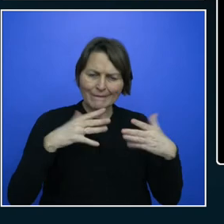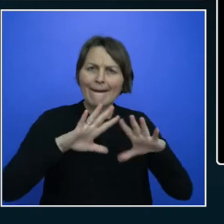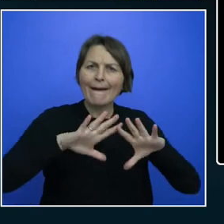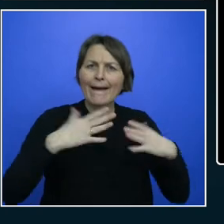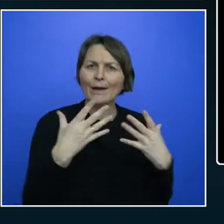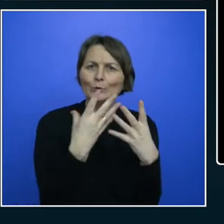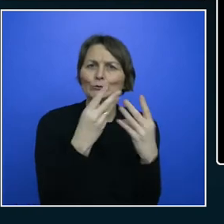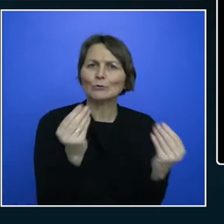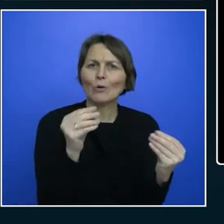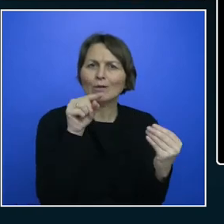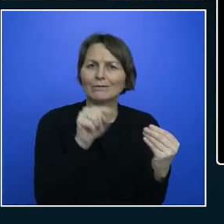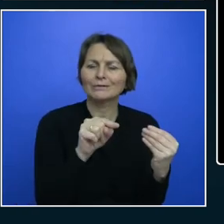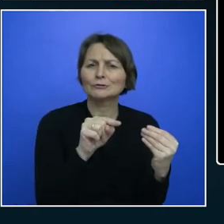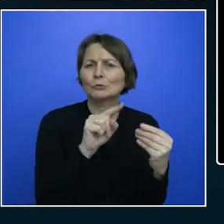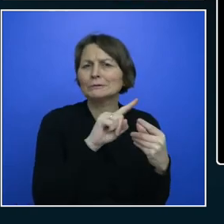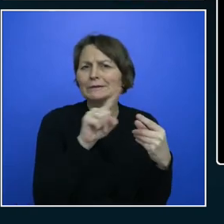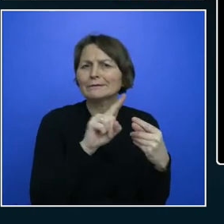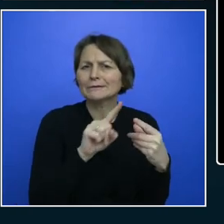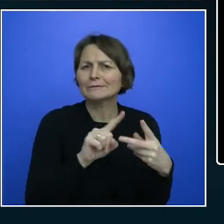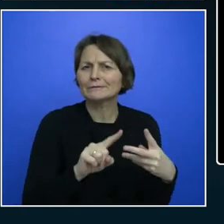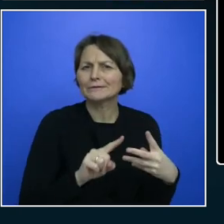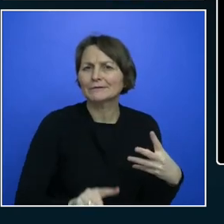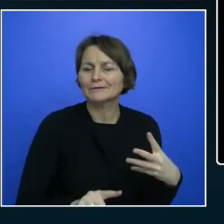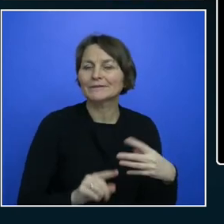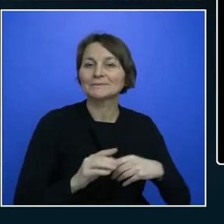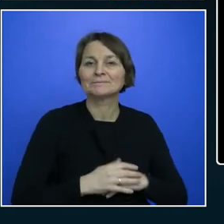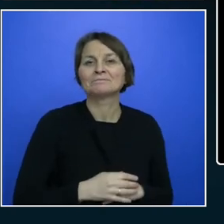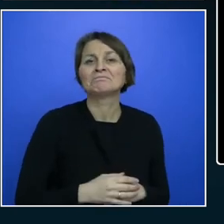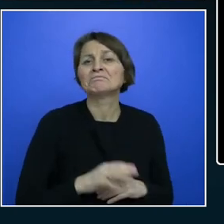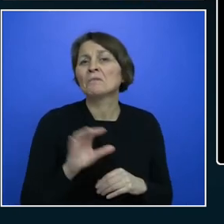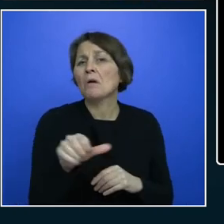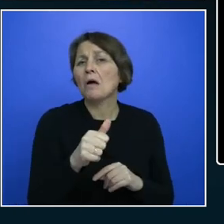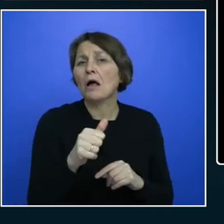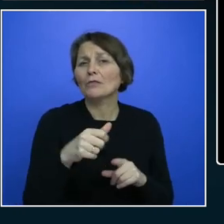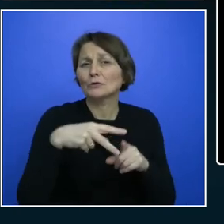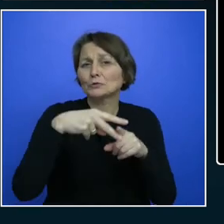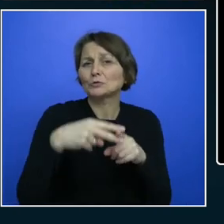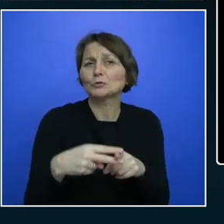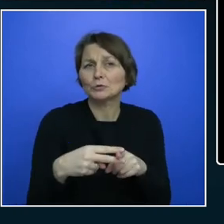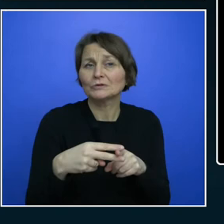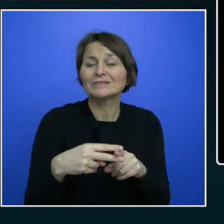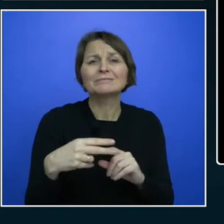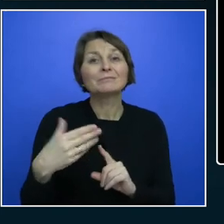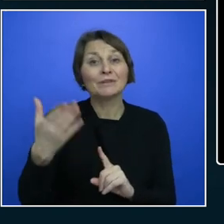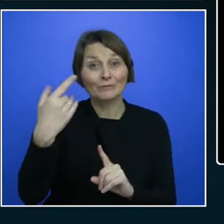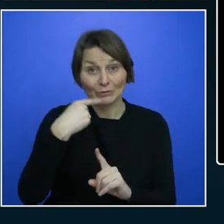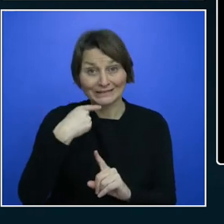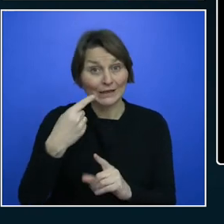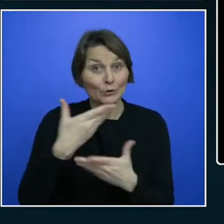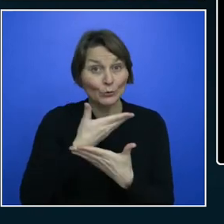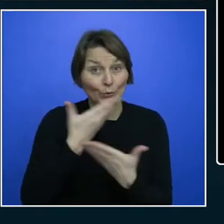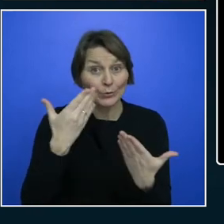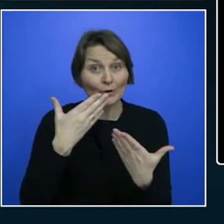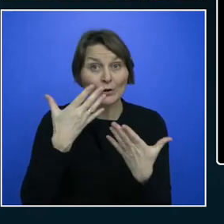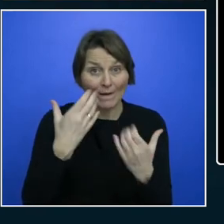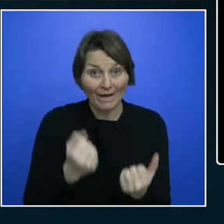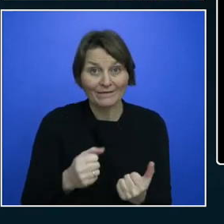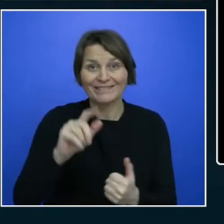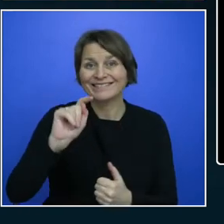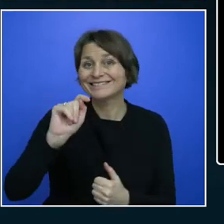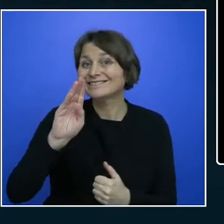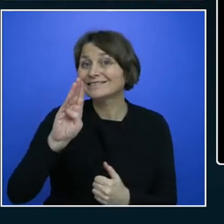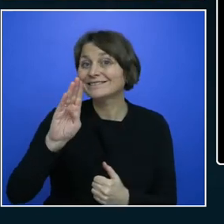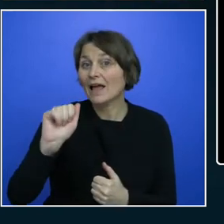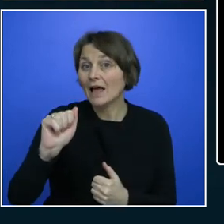And I've got all of these other tools that I can actually use. For example, tab stops. Remember I said there's no tab stops there. I'm going to switch on tab stops there. And now I can